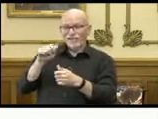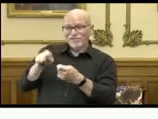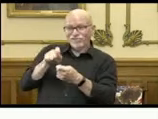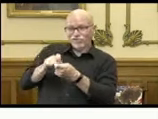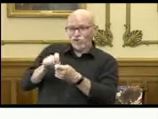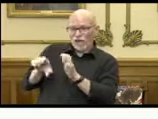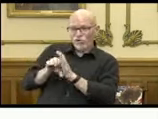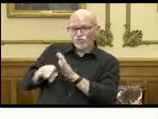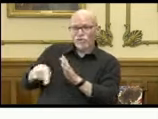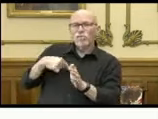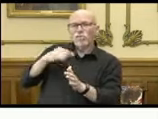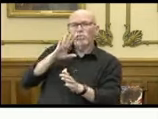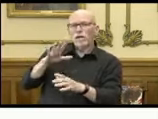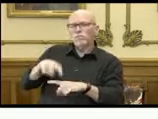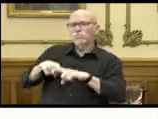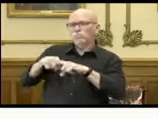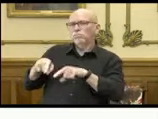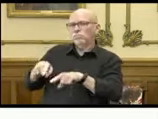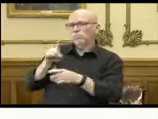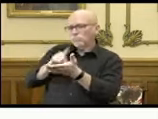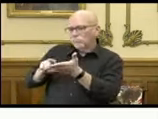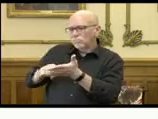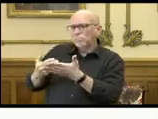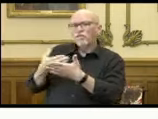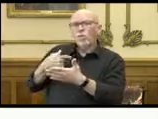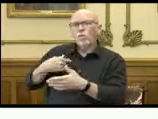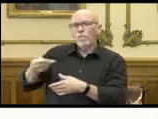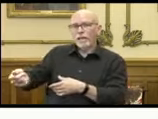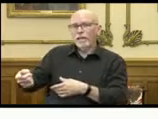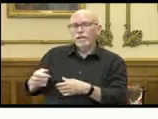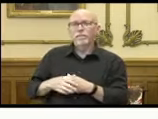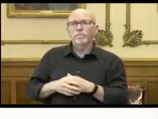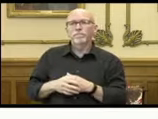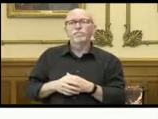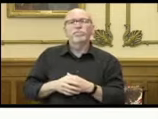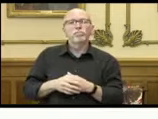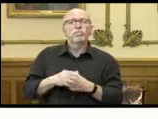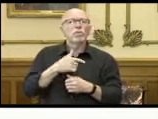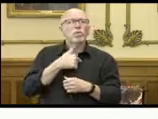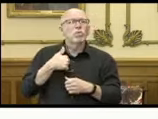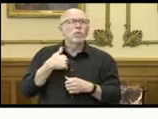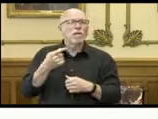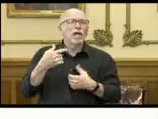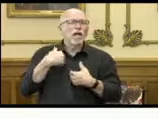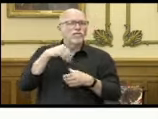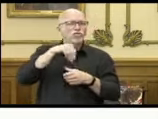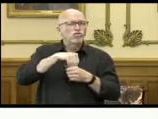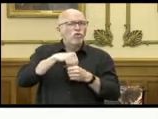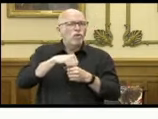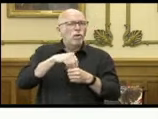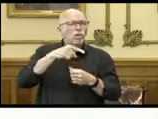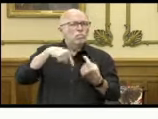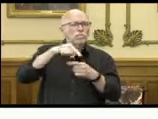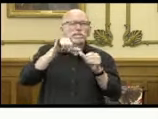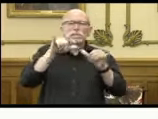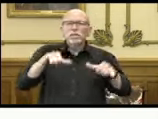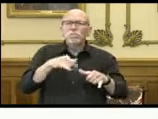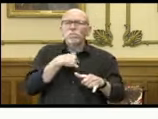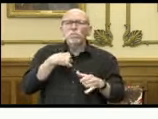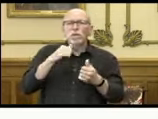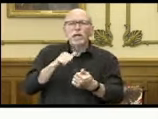and clear them before we made any payments. Although we have internal tools to address